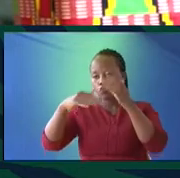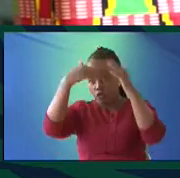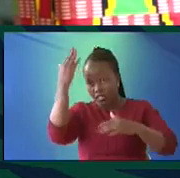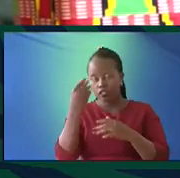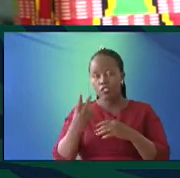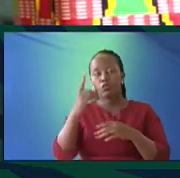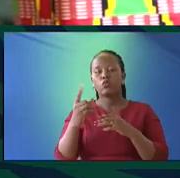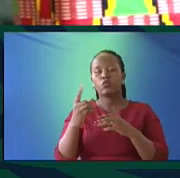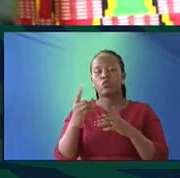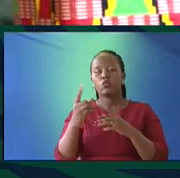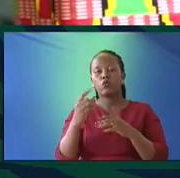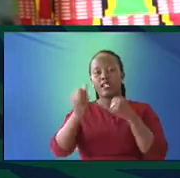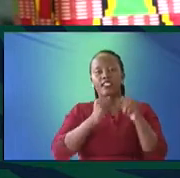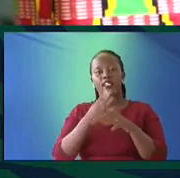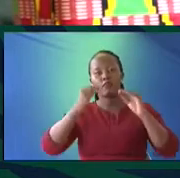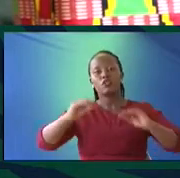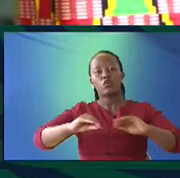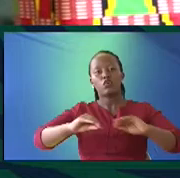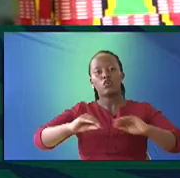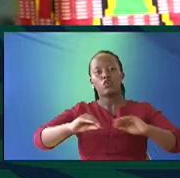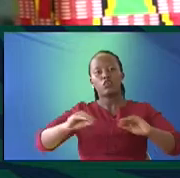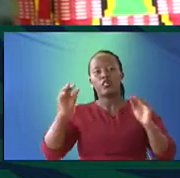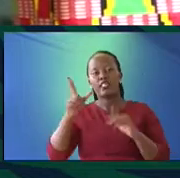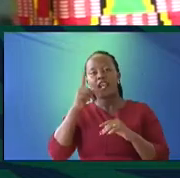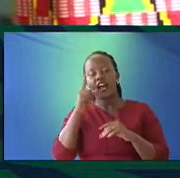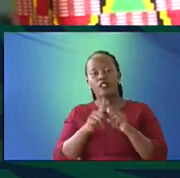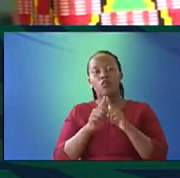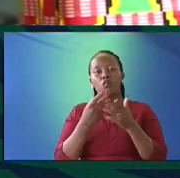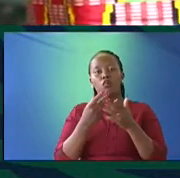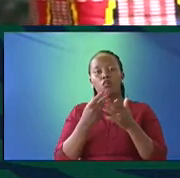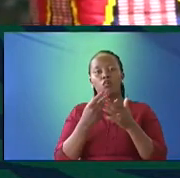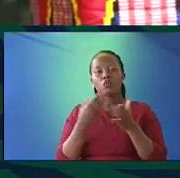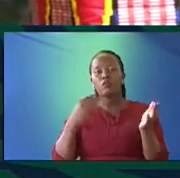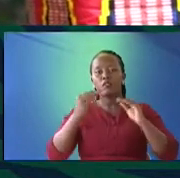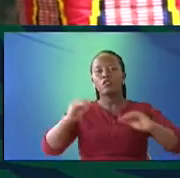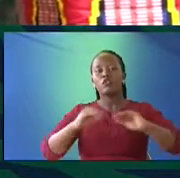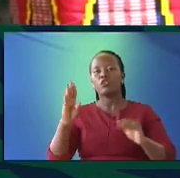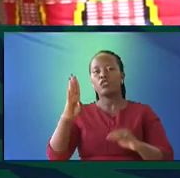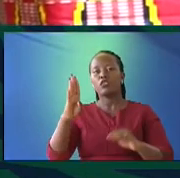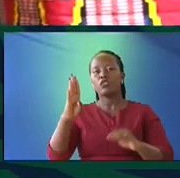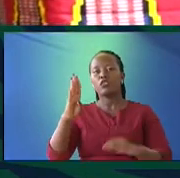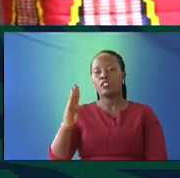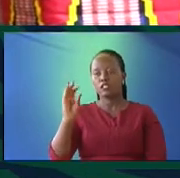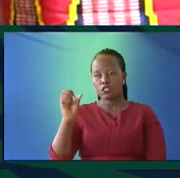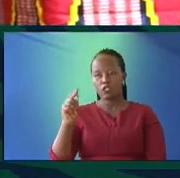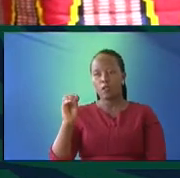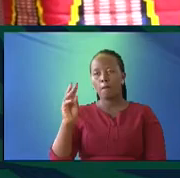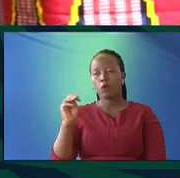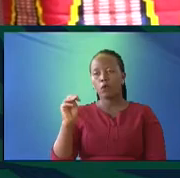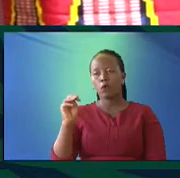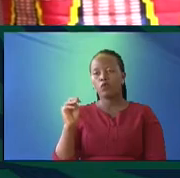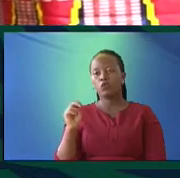21 years, I taught at the University of London, School of Oriental and African Studies. And before that, I taught at Boston University. And I've also taught in